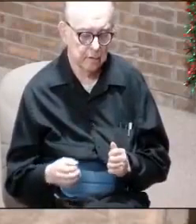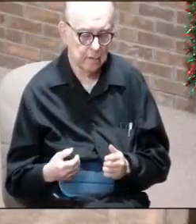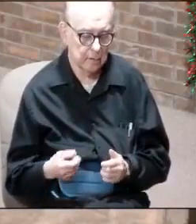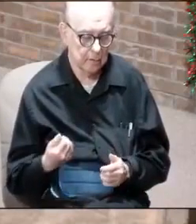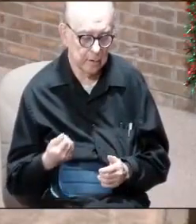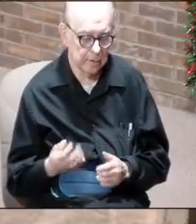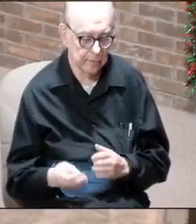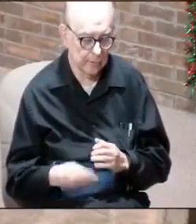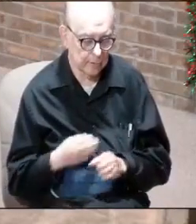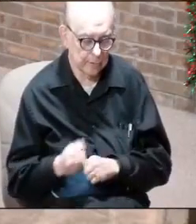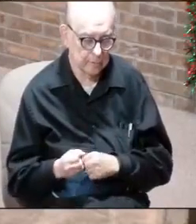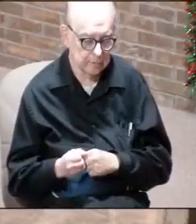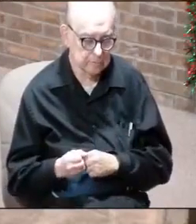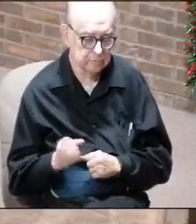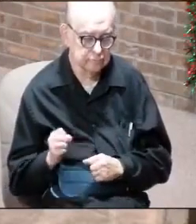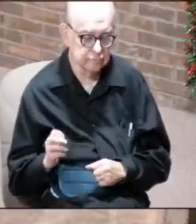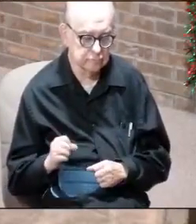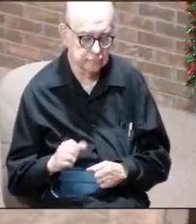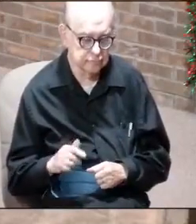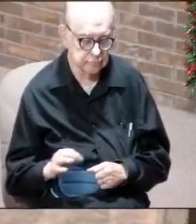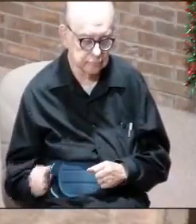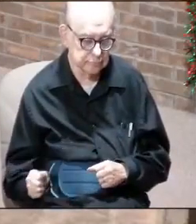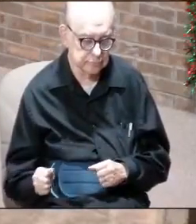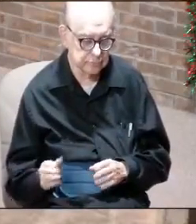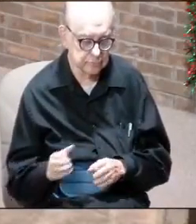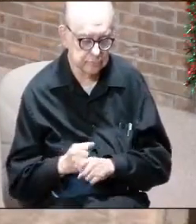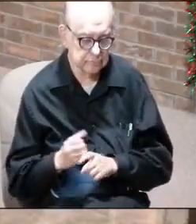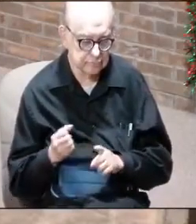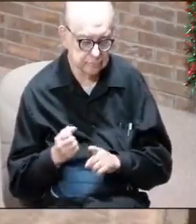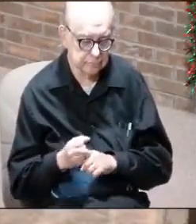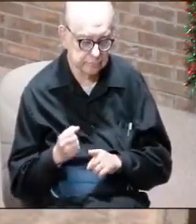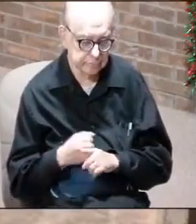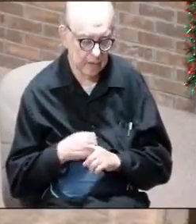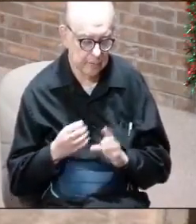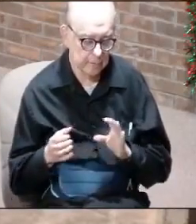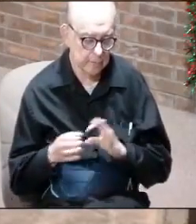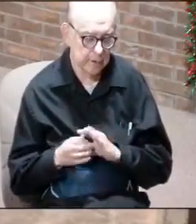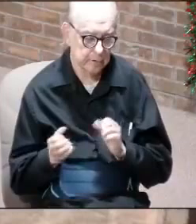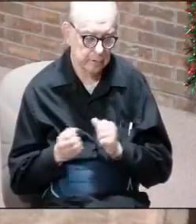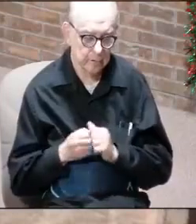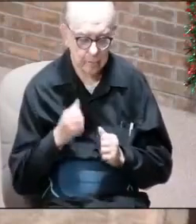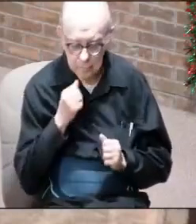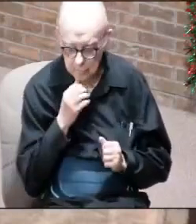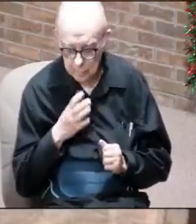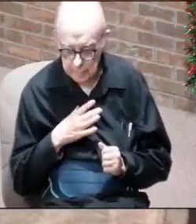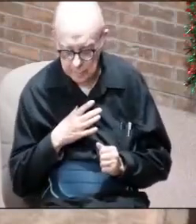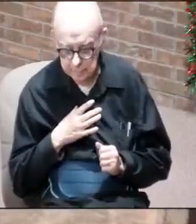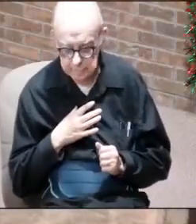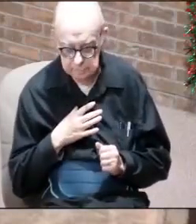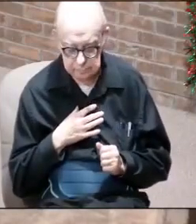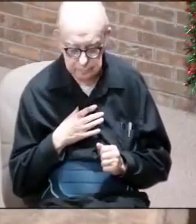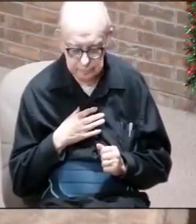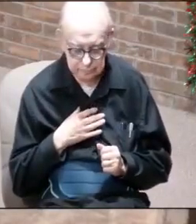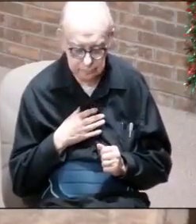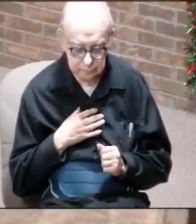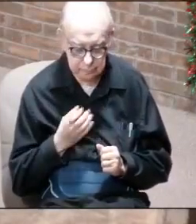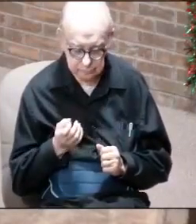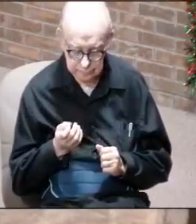Eric Swalwell, who was just caught with a relationship and was put on the,